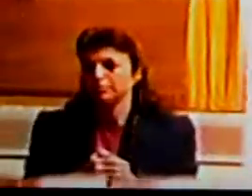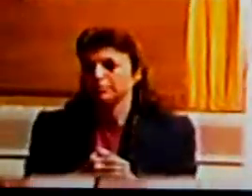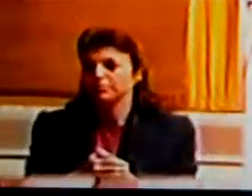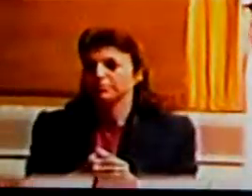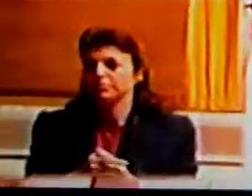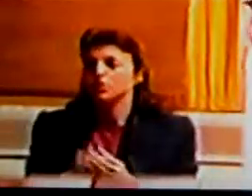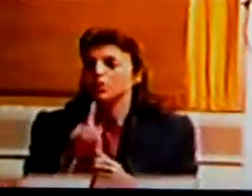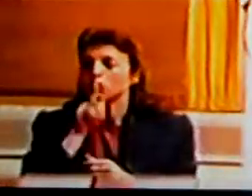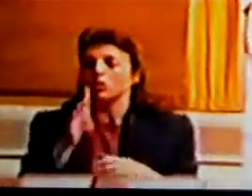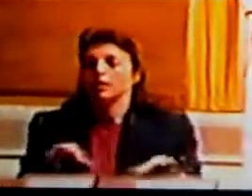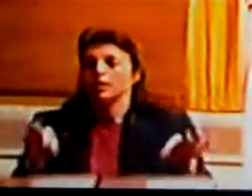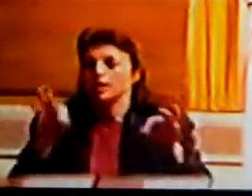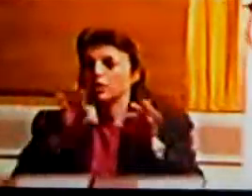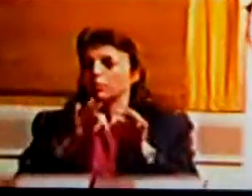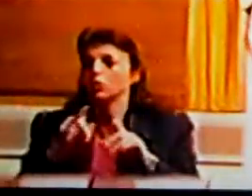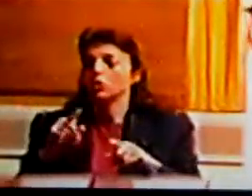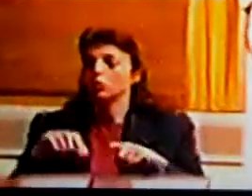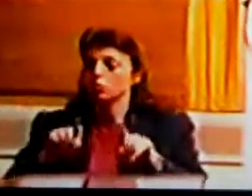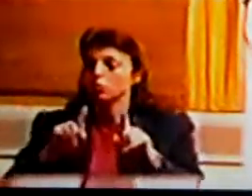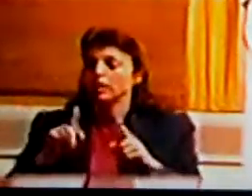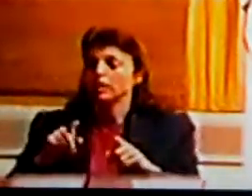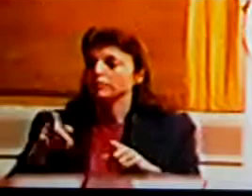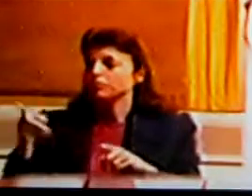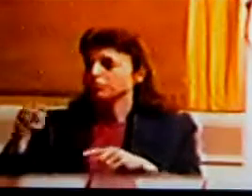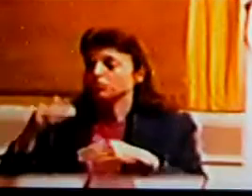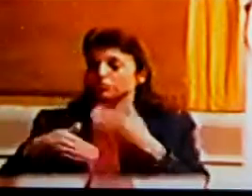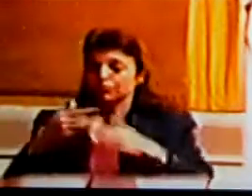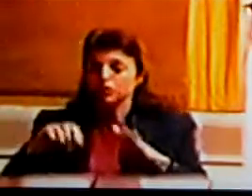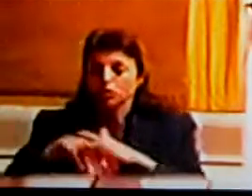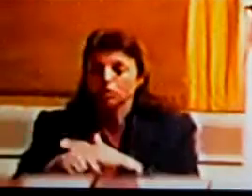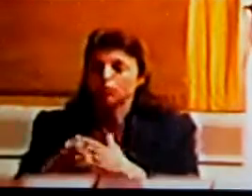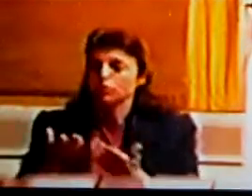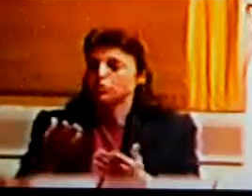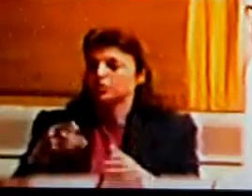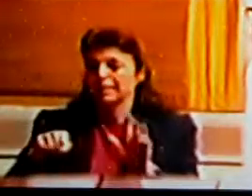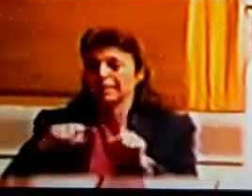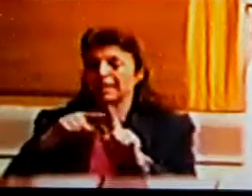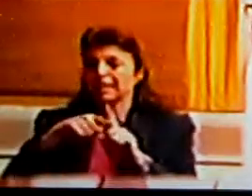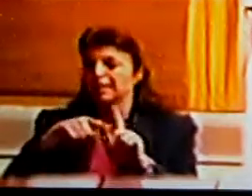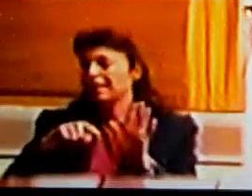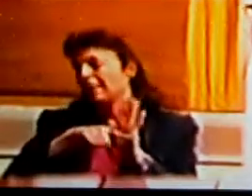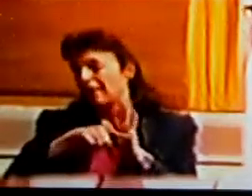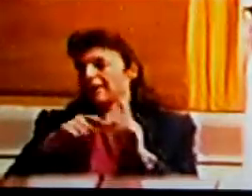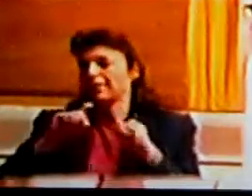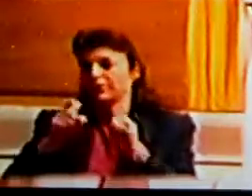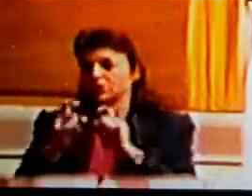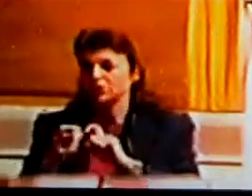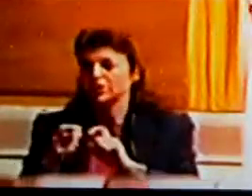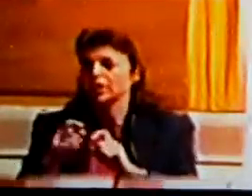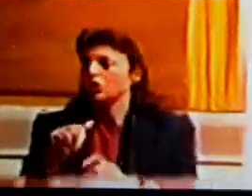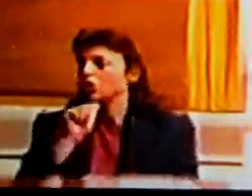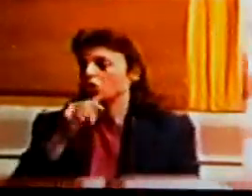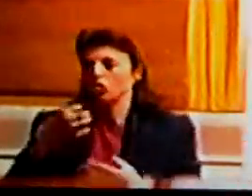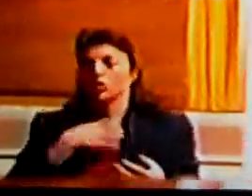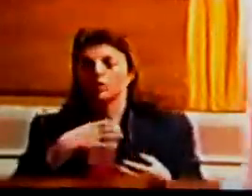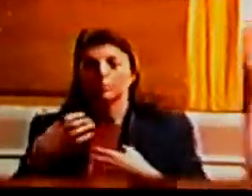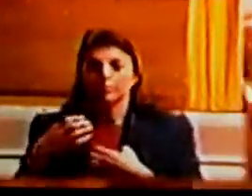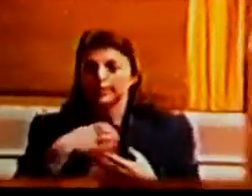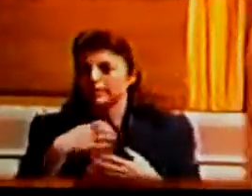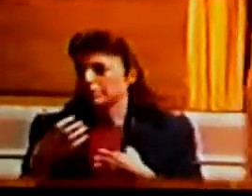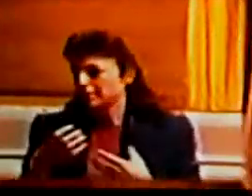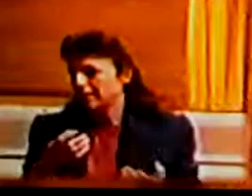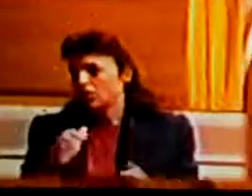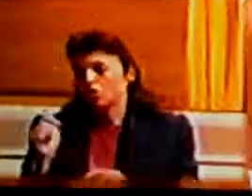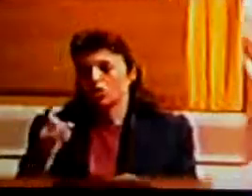that you do not hang out or associate with negative toxic crime whining bitching moaning vampire negative